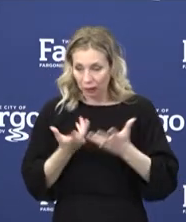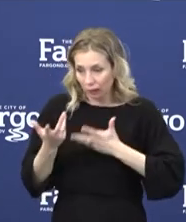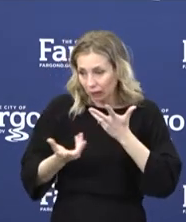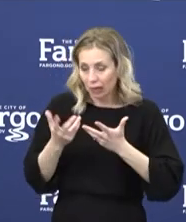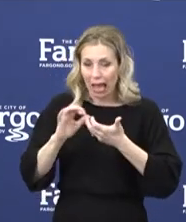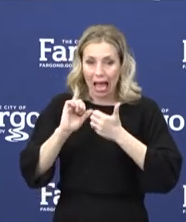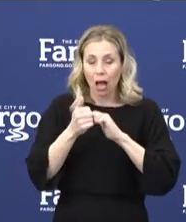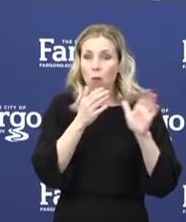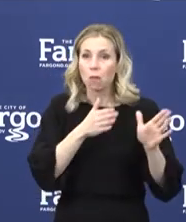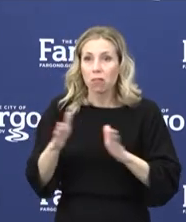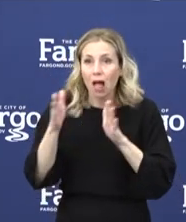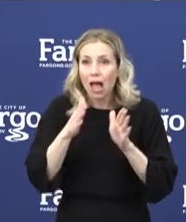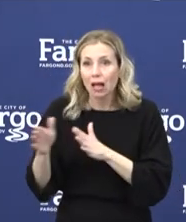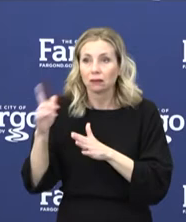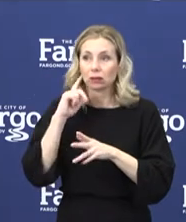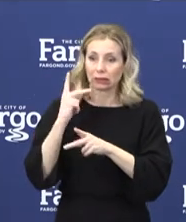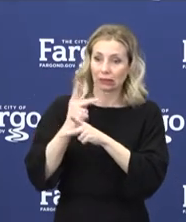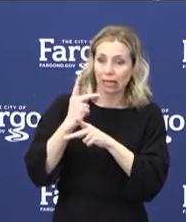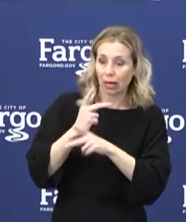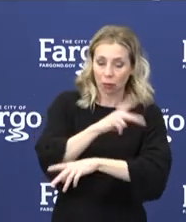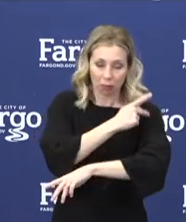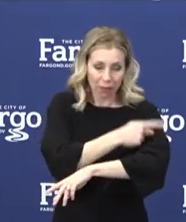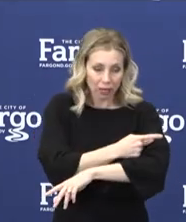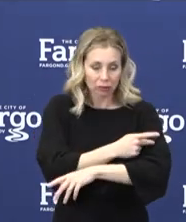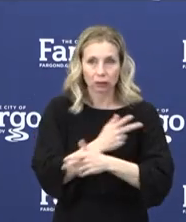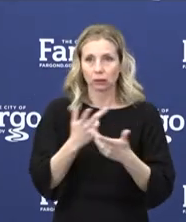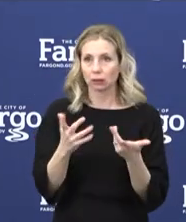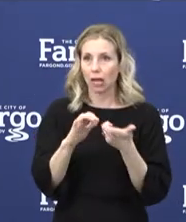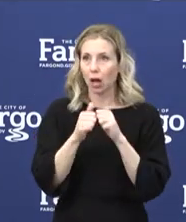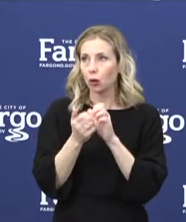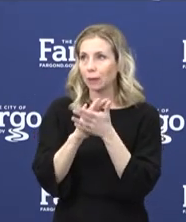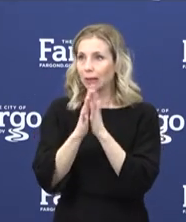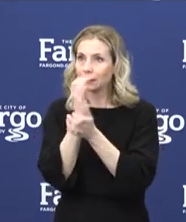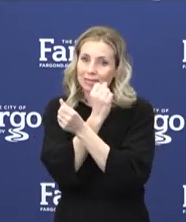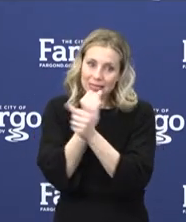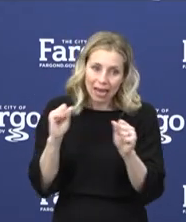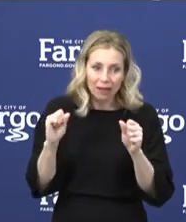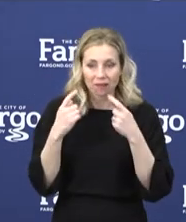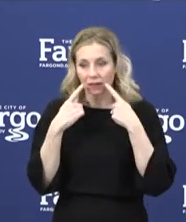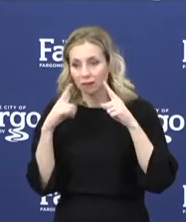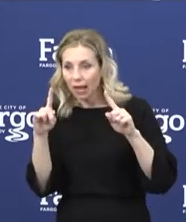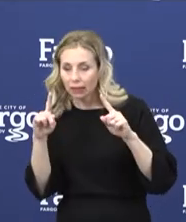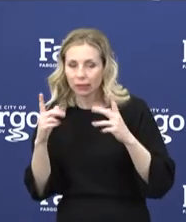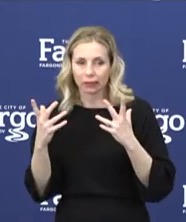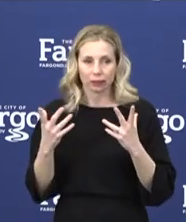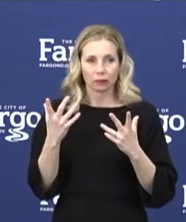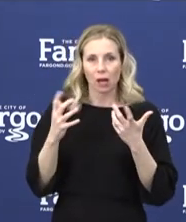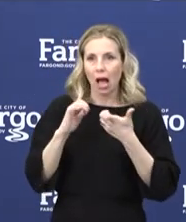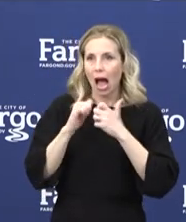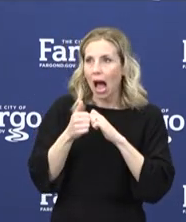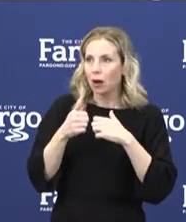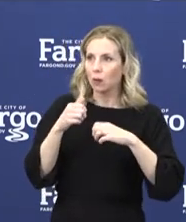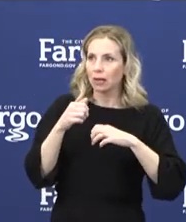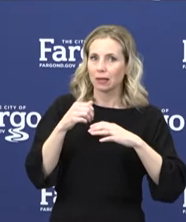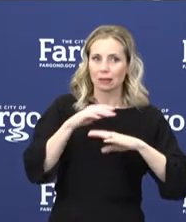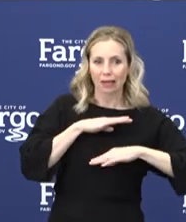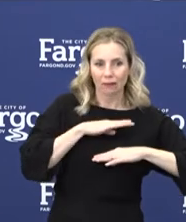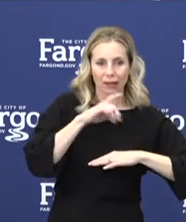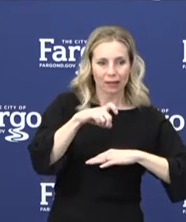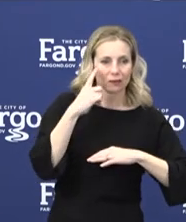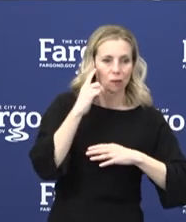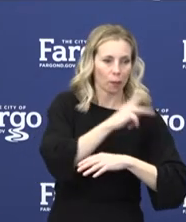to take care of our patients in a safe and effective way to be able to continue to meet the acute and chronic health needs of our patients.